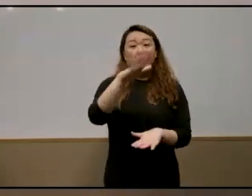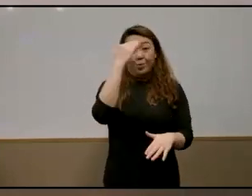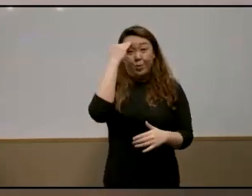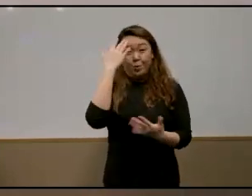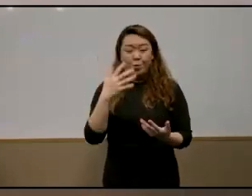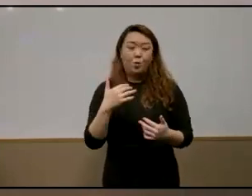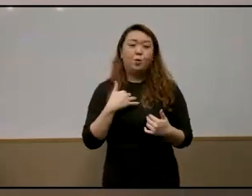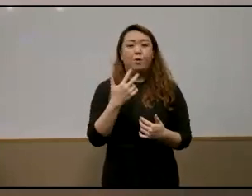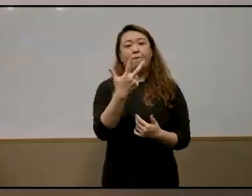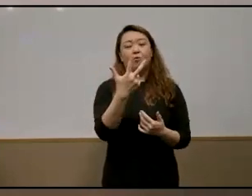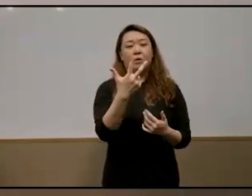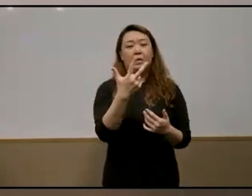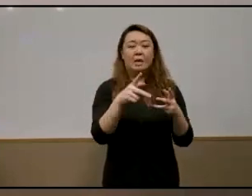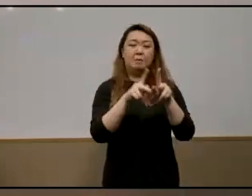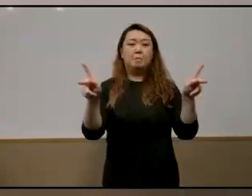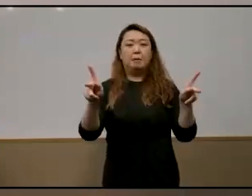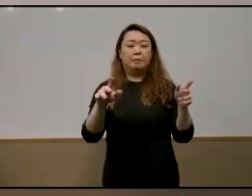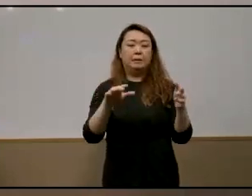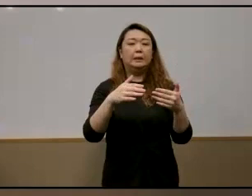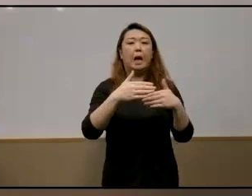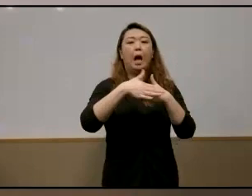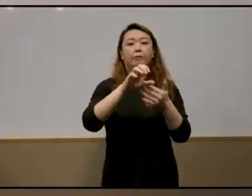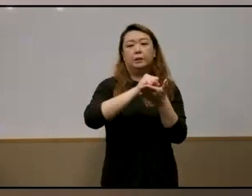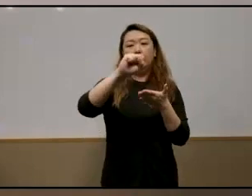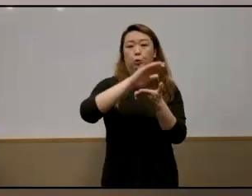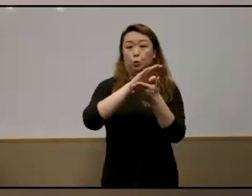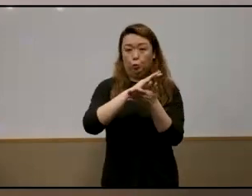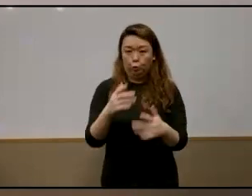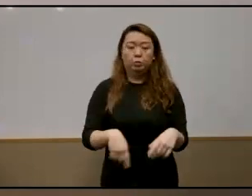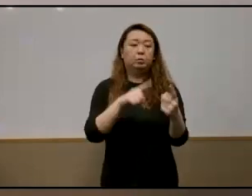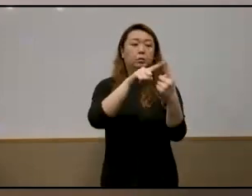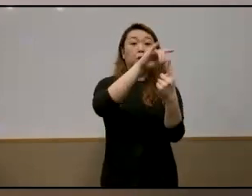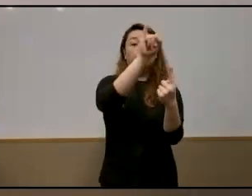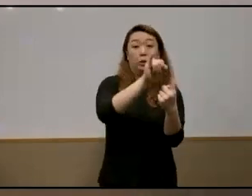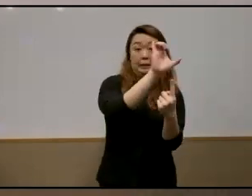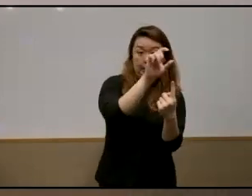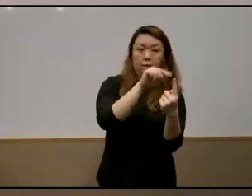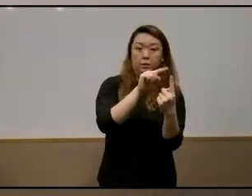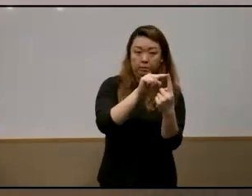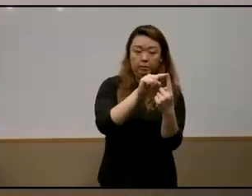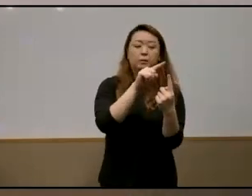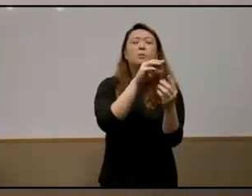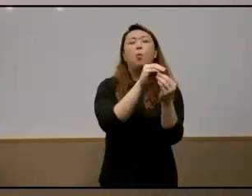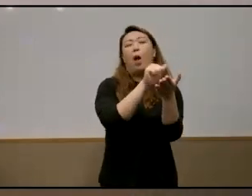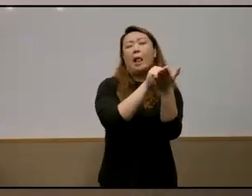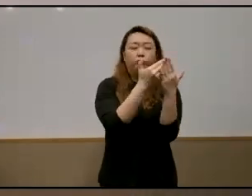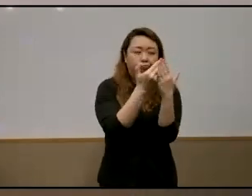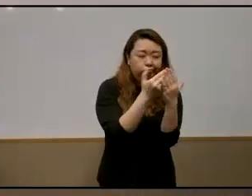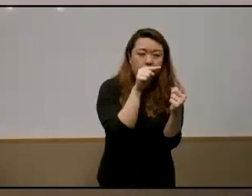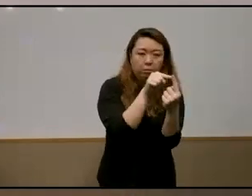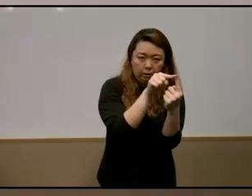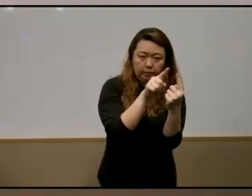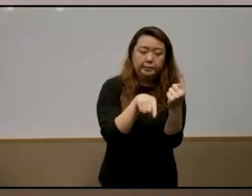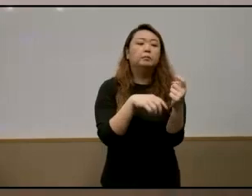three key publicly provided post-secondary institutions there's junior college which is the which has the most academically academically